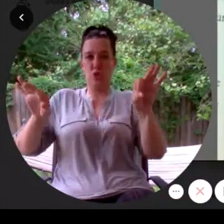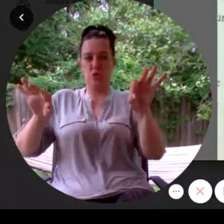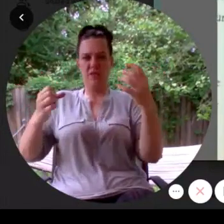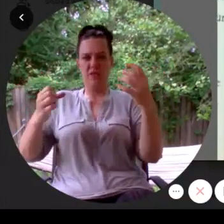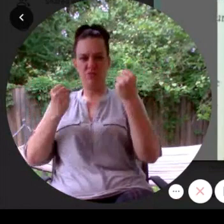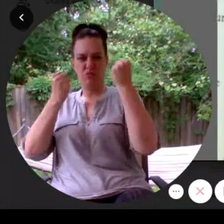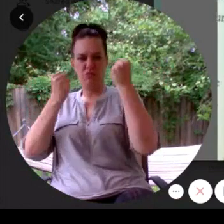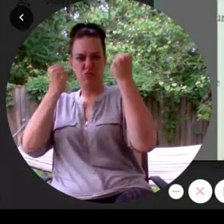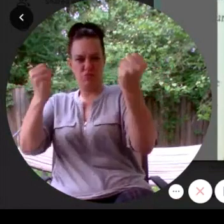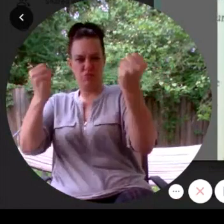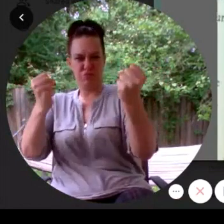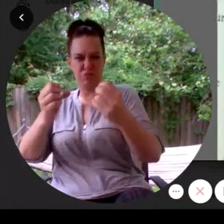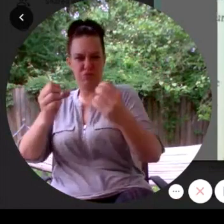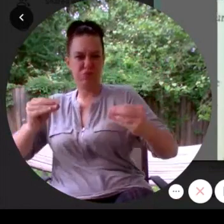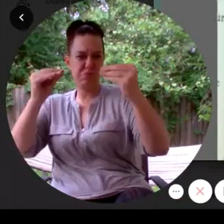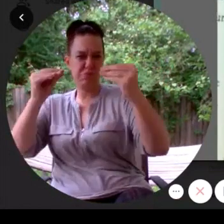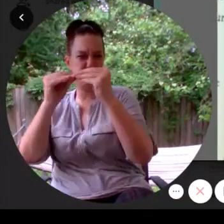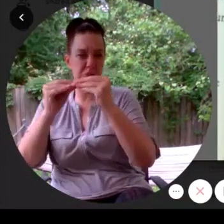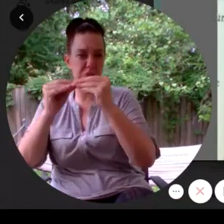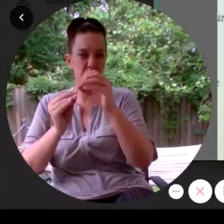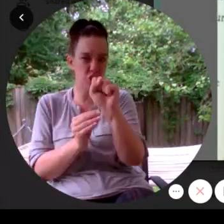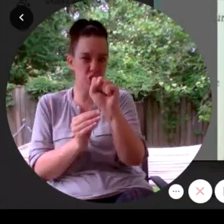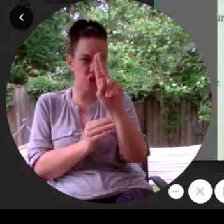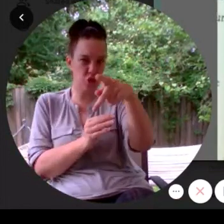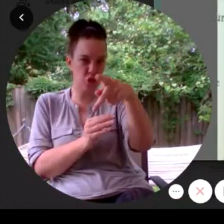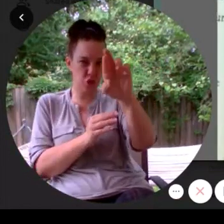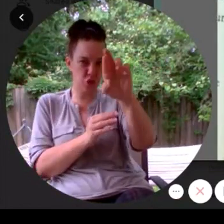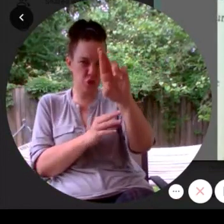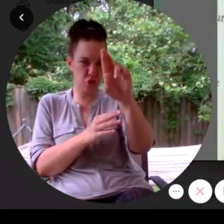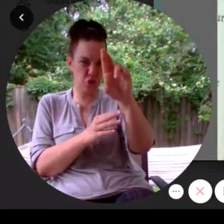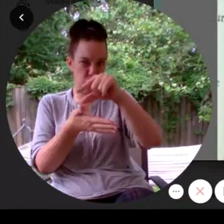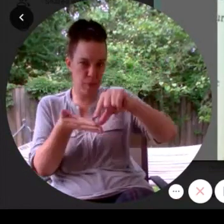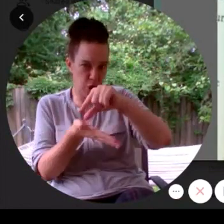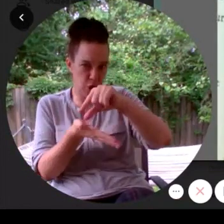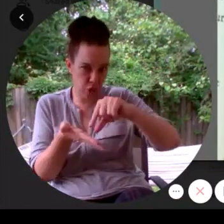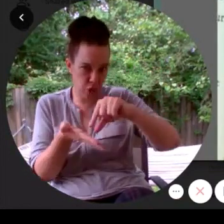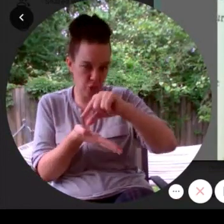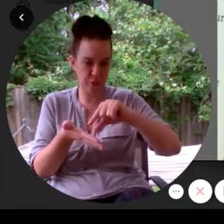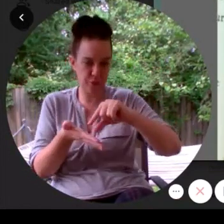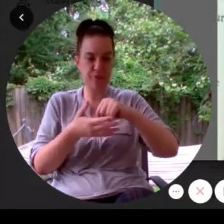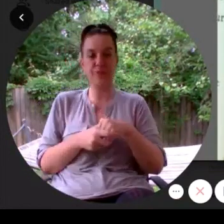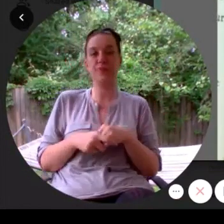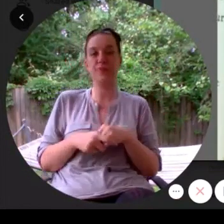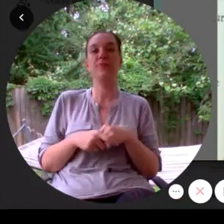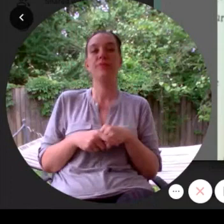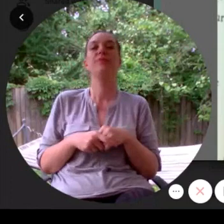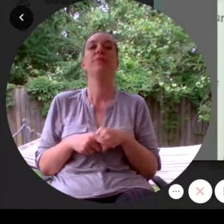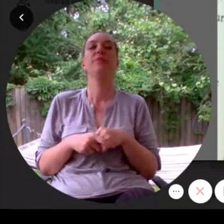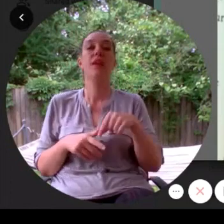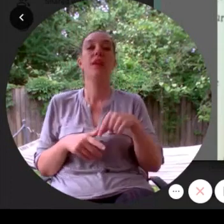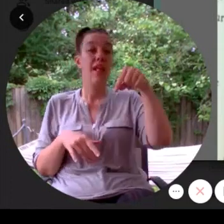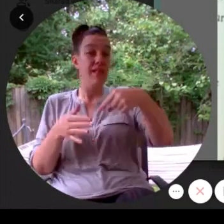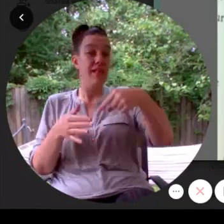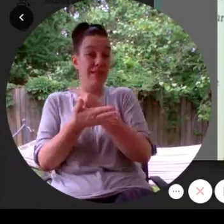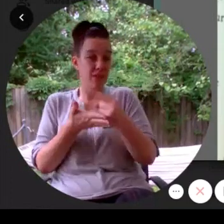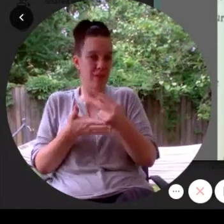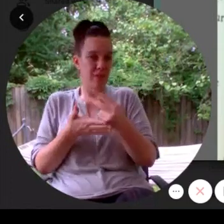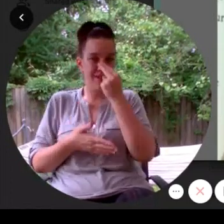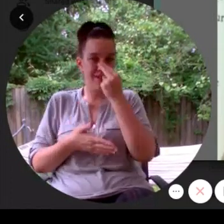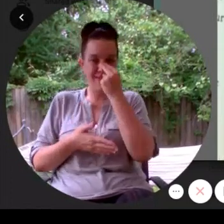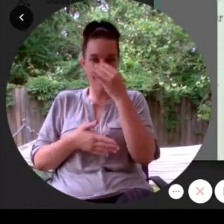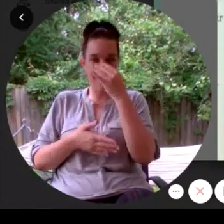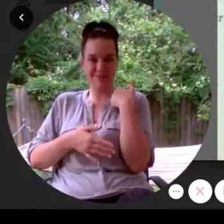too easy this week Niles had something really special